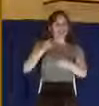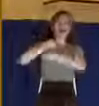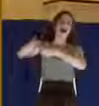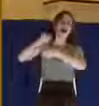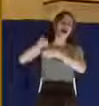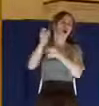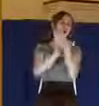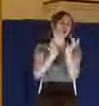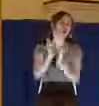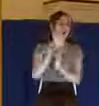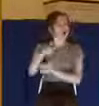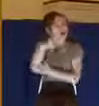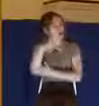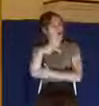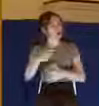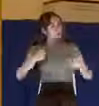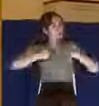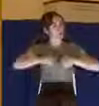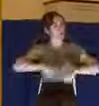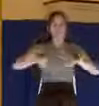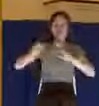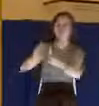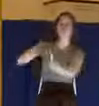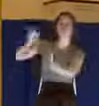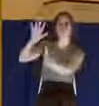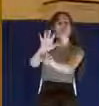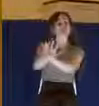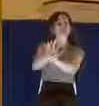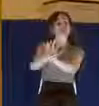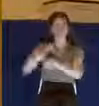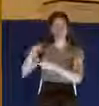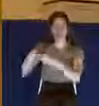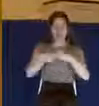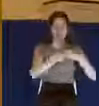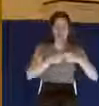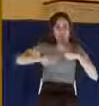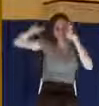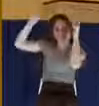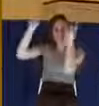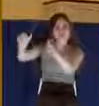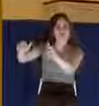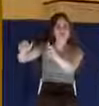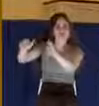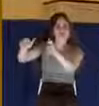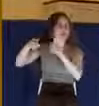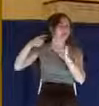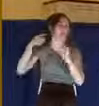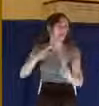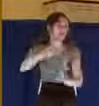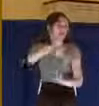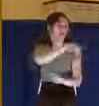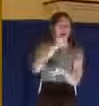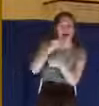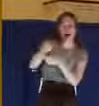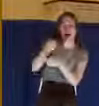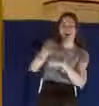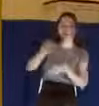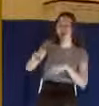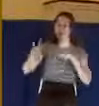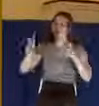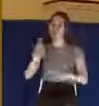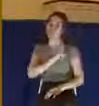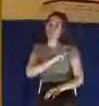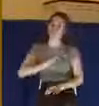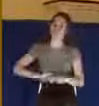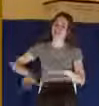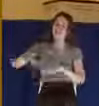plaited a crown of thorns and put it on his head. Here, they're mocking the fact that he claimed to be the king of the Jews. They twist together